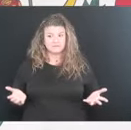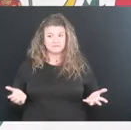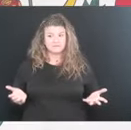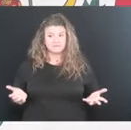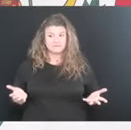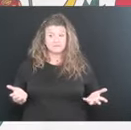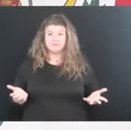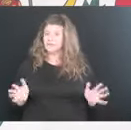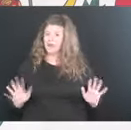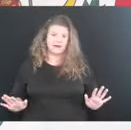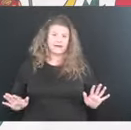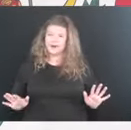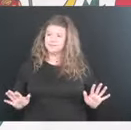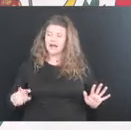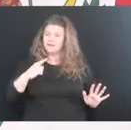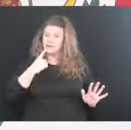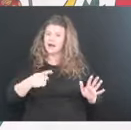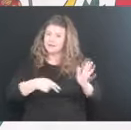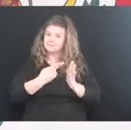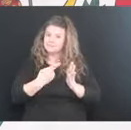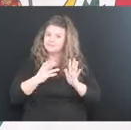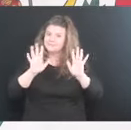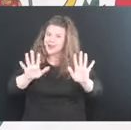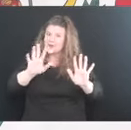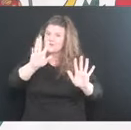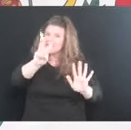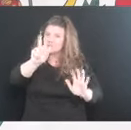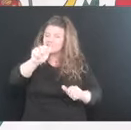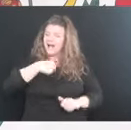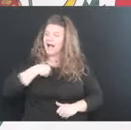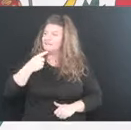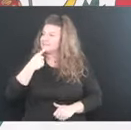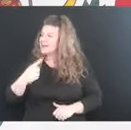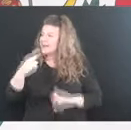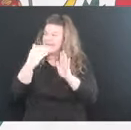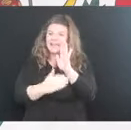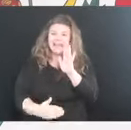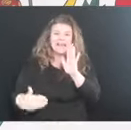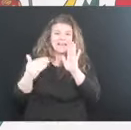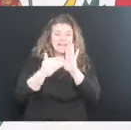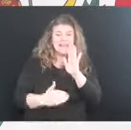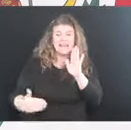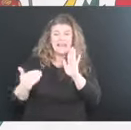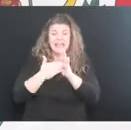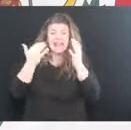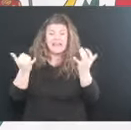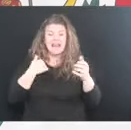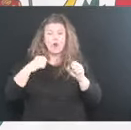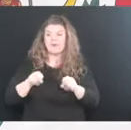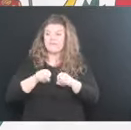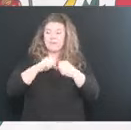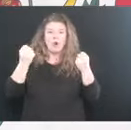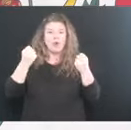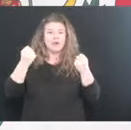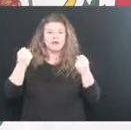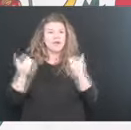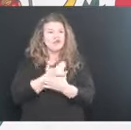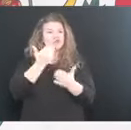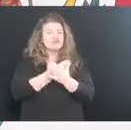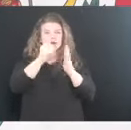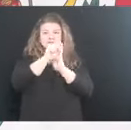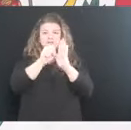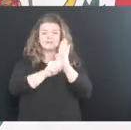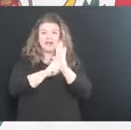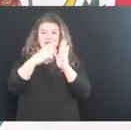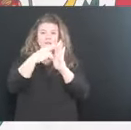know, West Virginia, I've said it over and over and over, you know, we have now broken the all time state record for